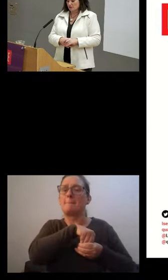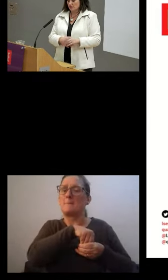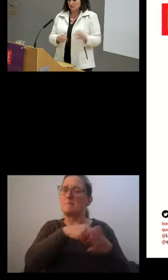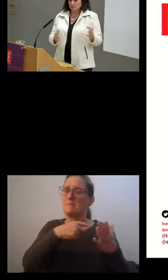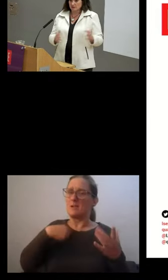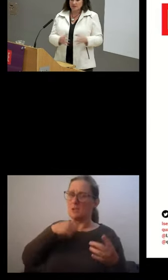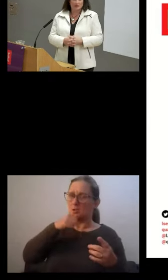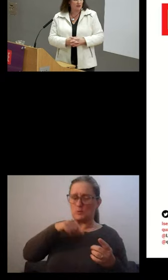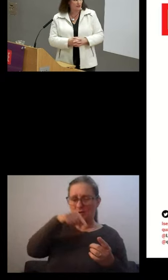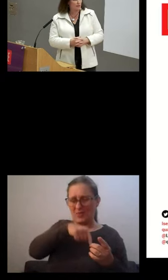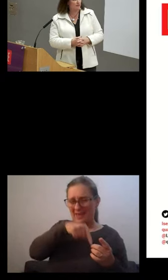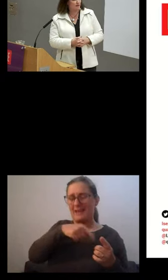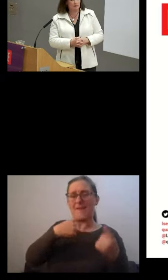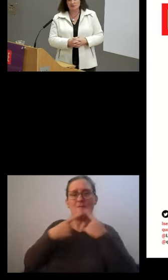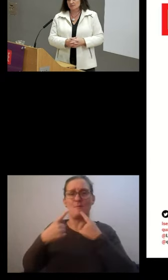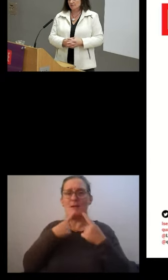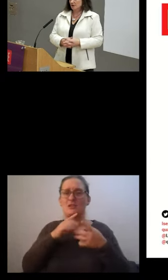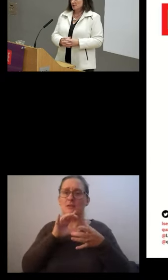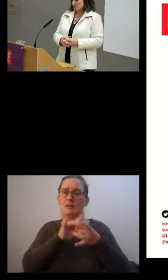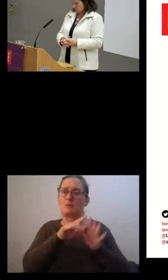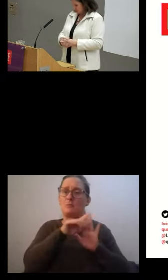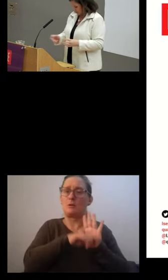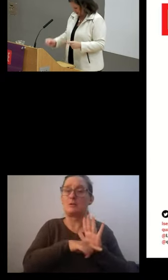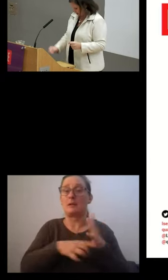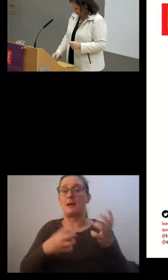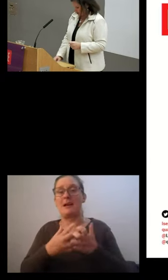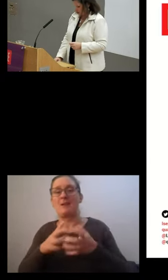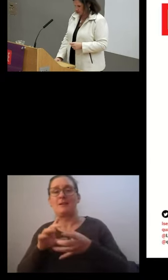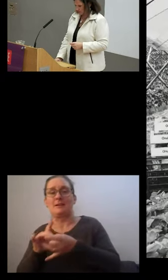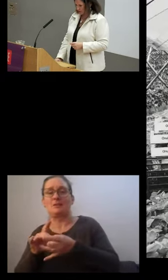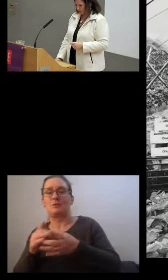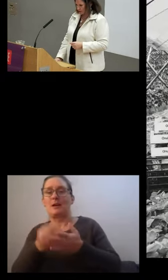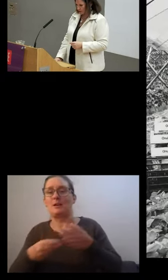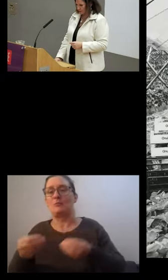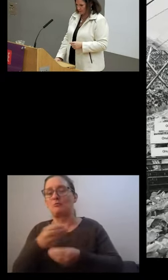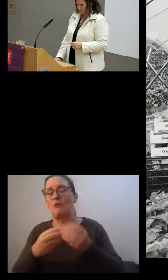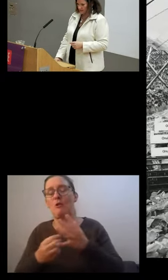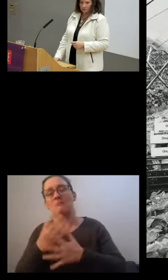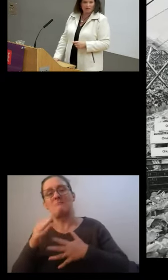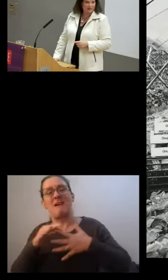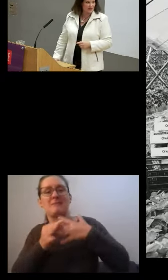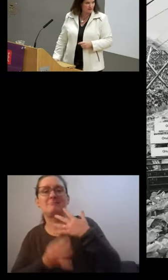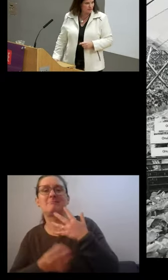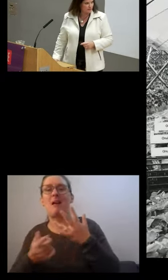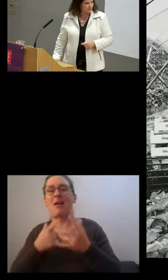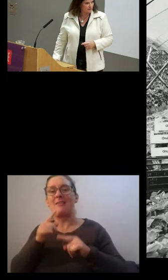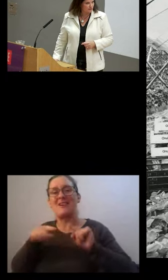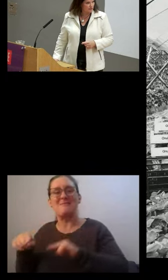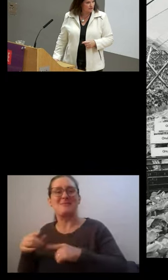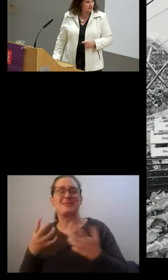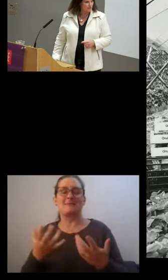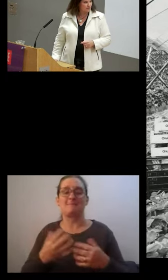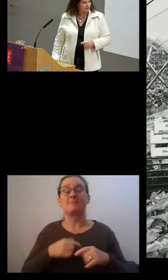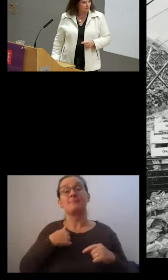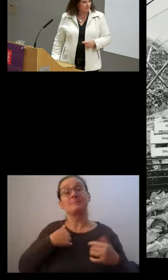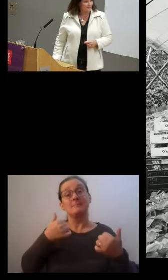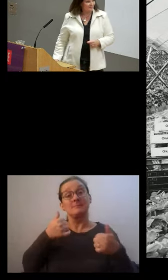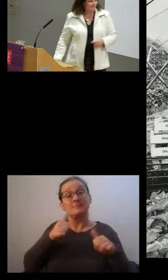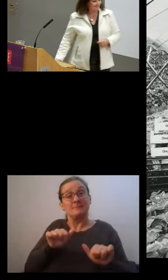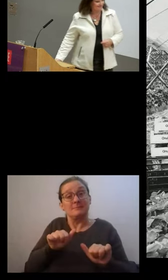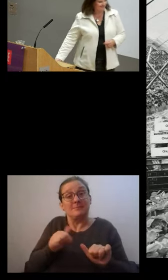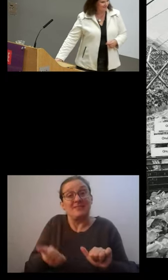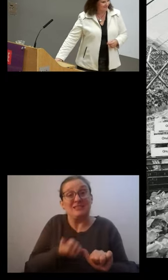economic growth and macroeconomic variables. So, with that, I will conclude. Hopefully, I haven't been too much over time.